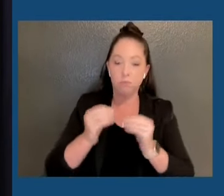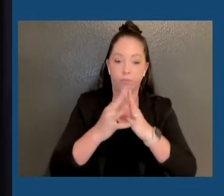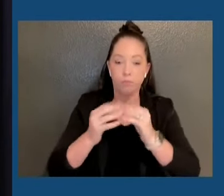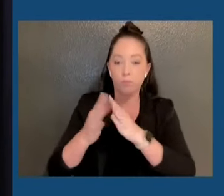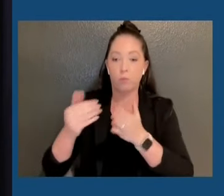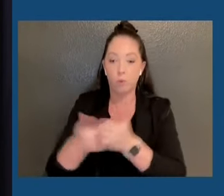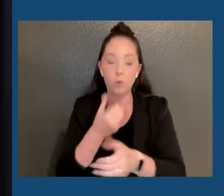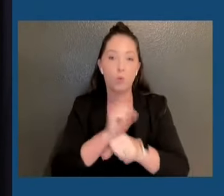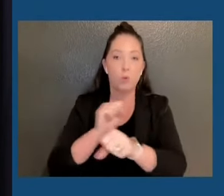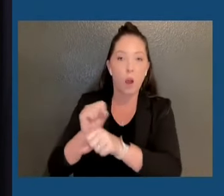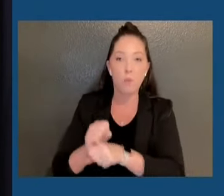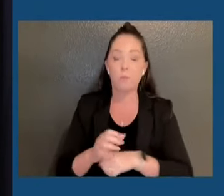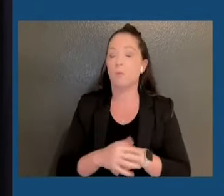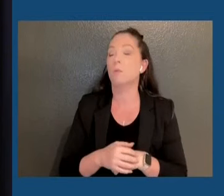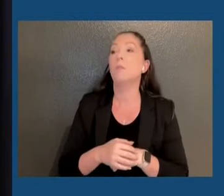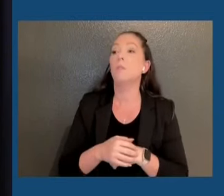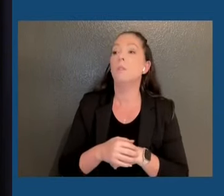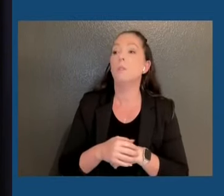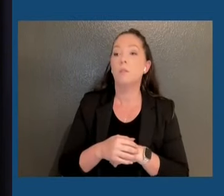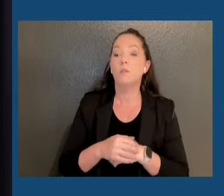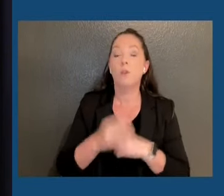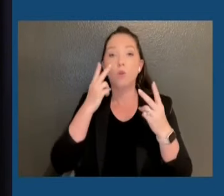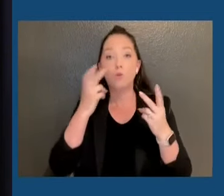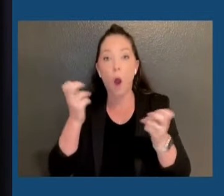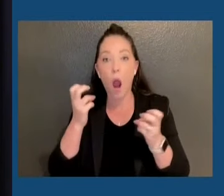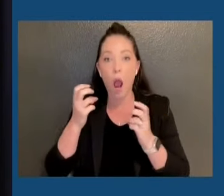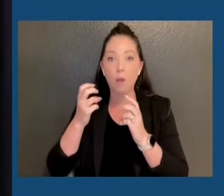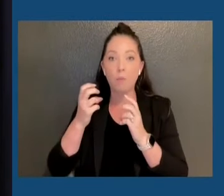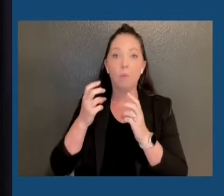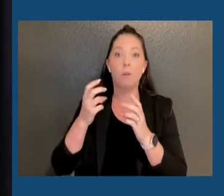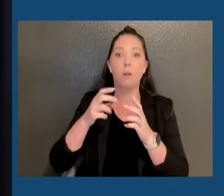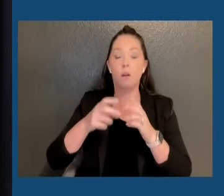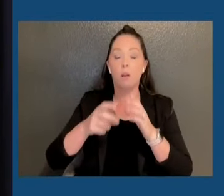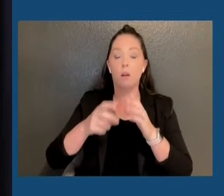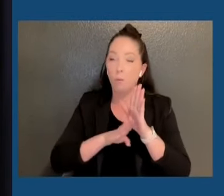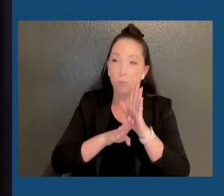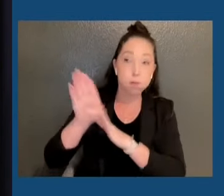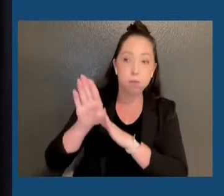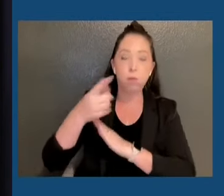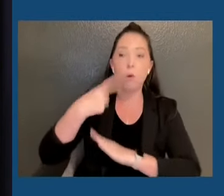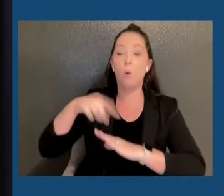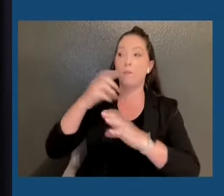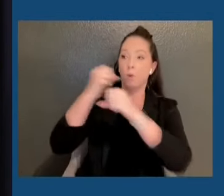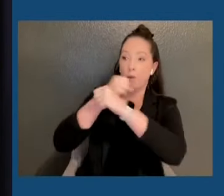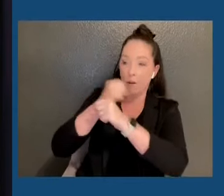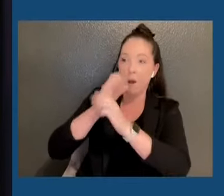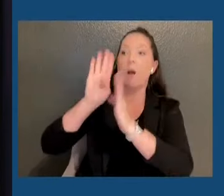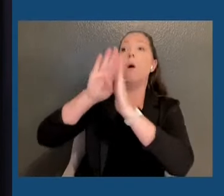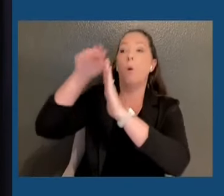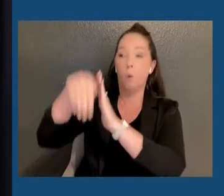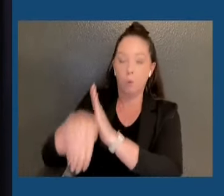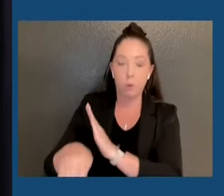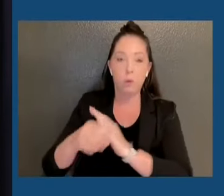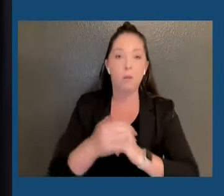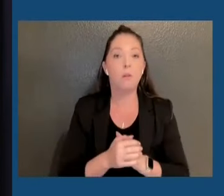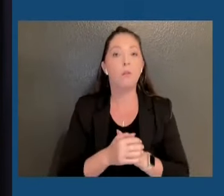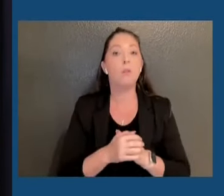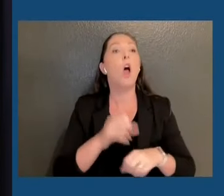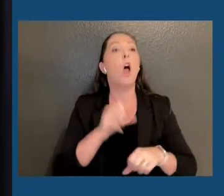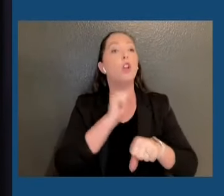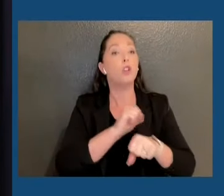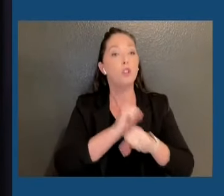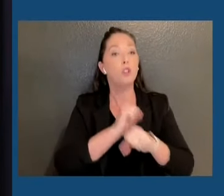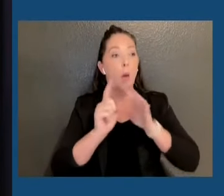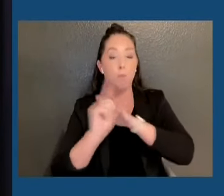crime, we had to reduce the crime rate dramatically. And after losing so many jobs to overseas, we are now on the cusp of